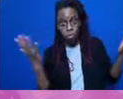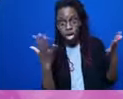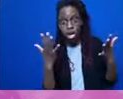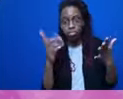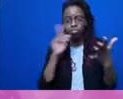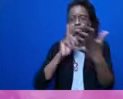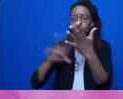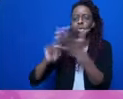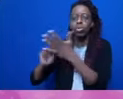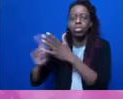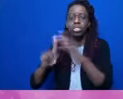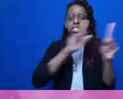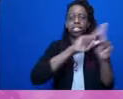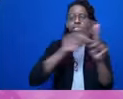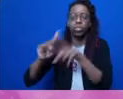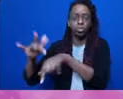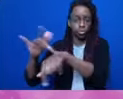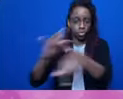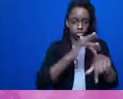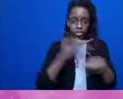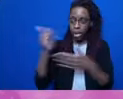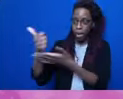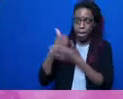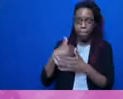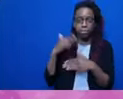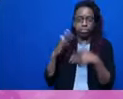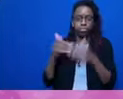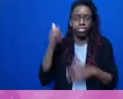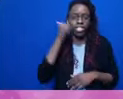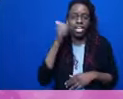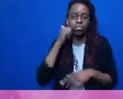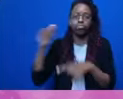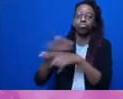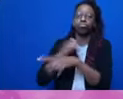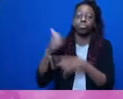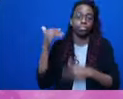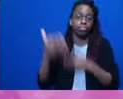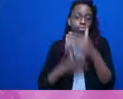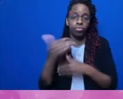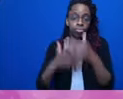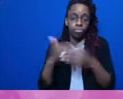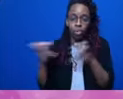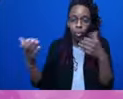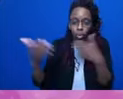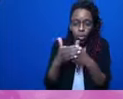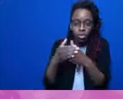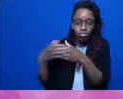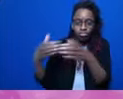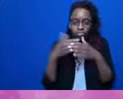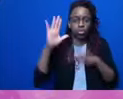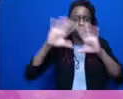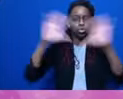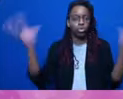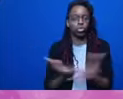practices to move us closer to a world free of imprisonment, policing, and surveillance.